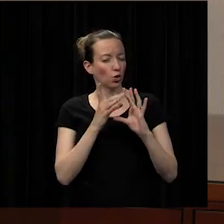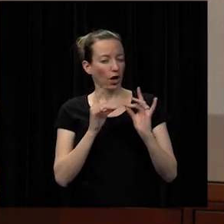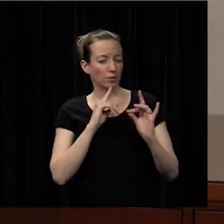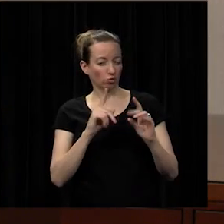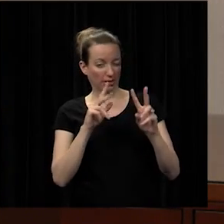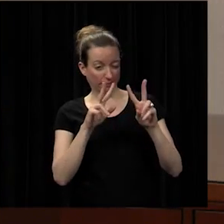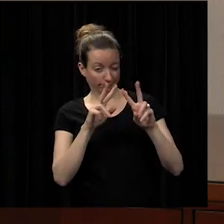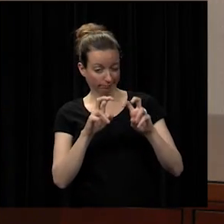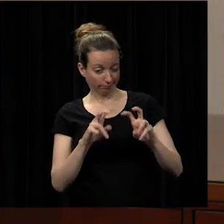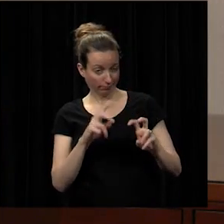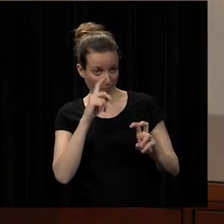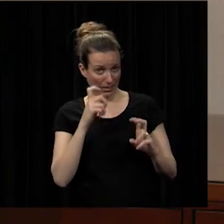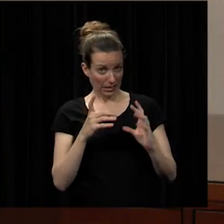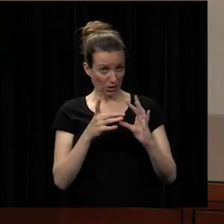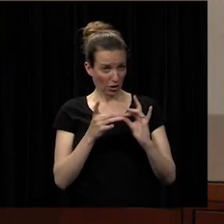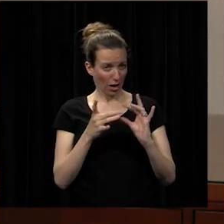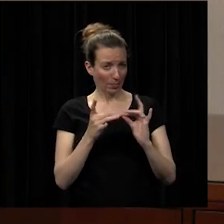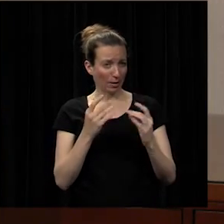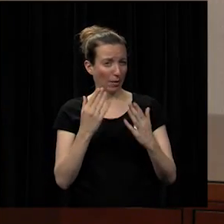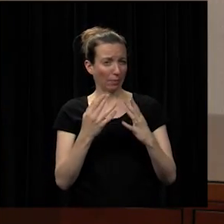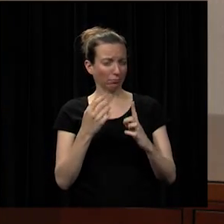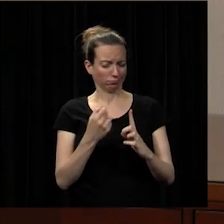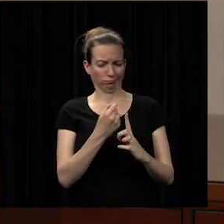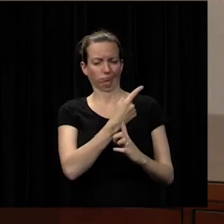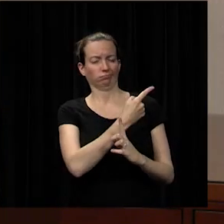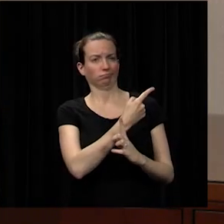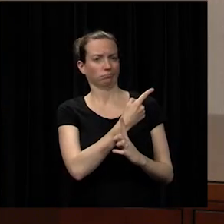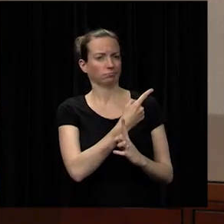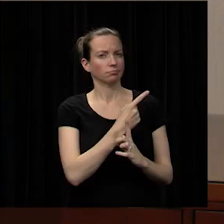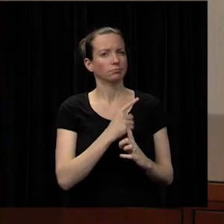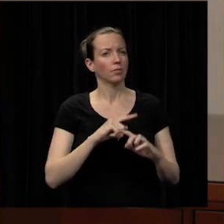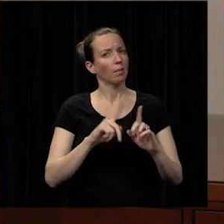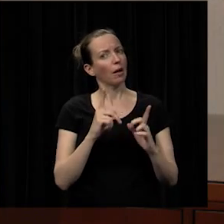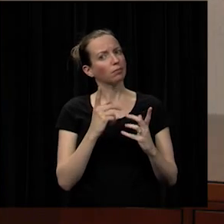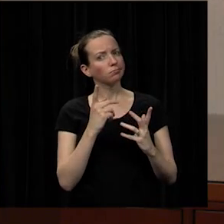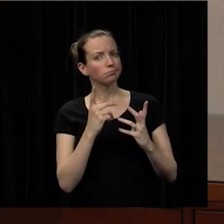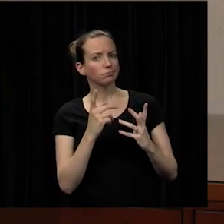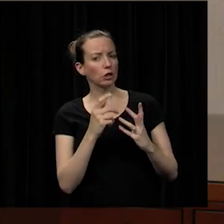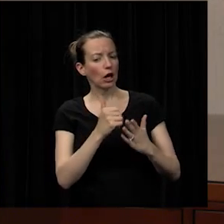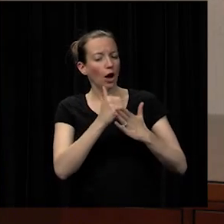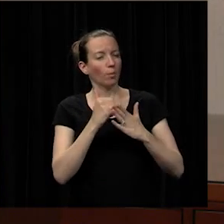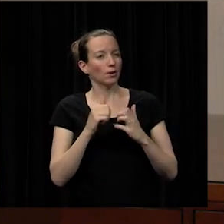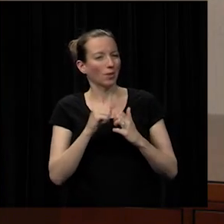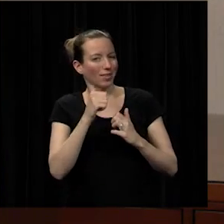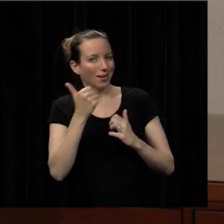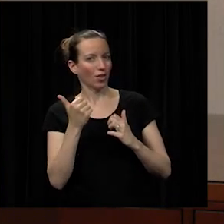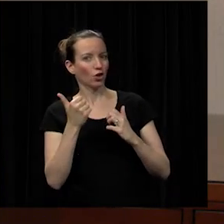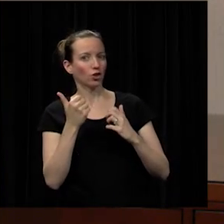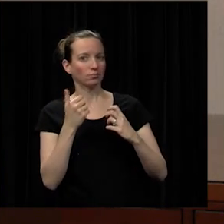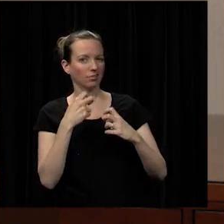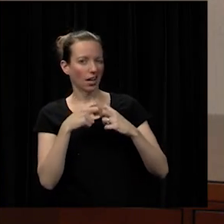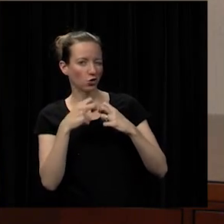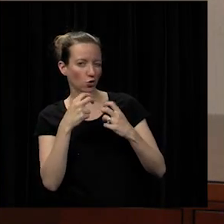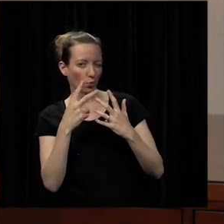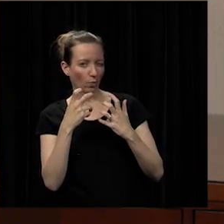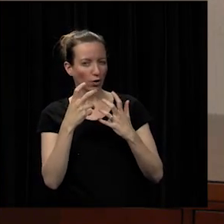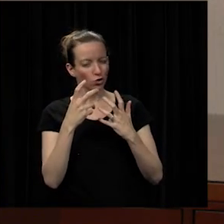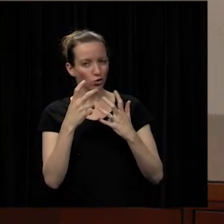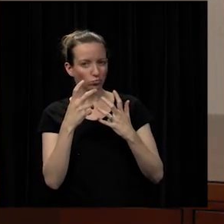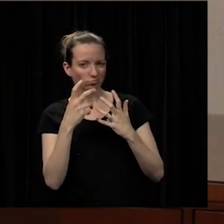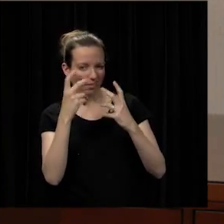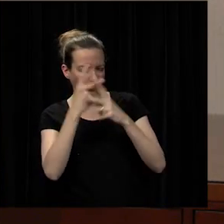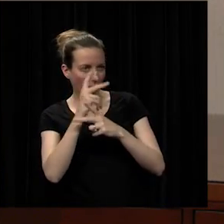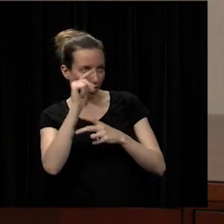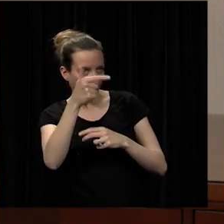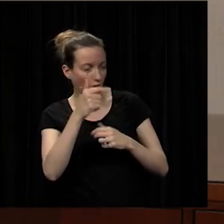a comment may be random but it's something that might lead us to something else that we want to look at a little further same with compliments